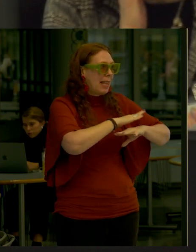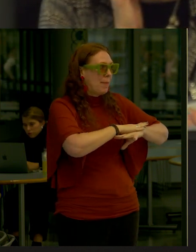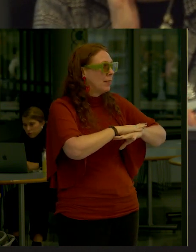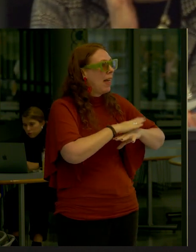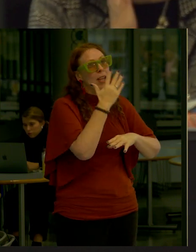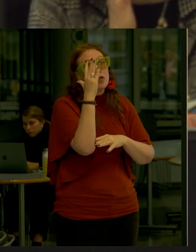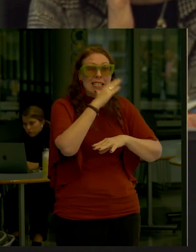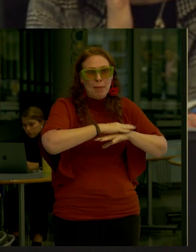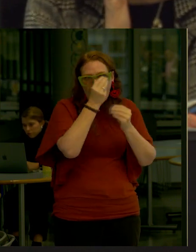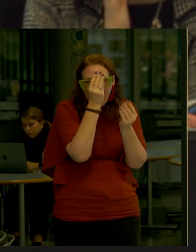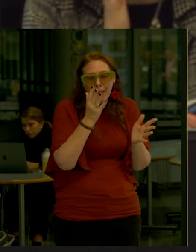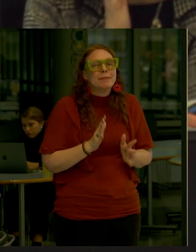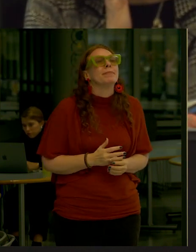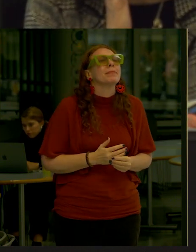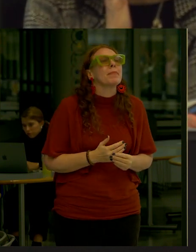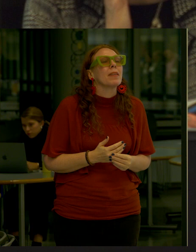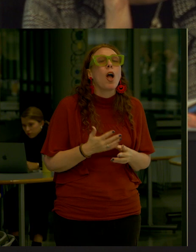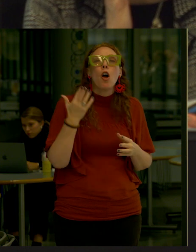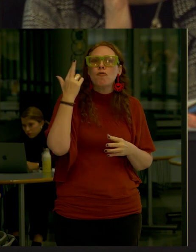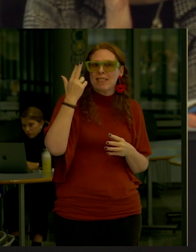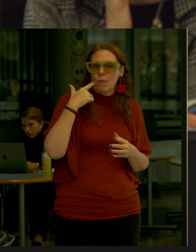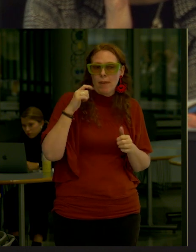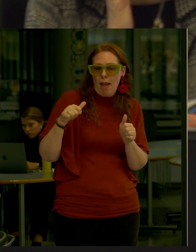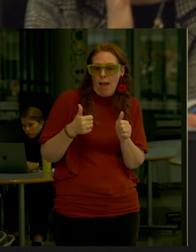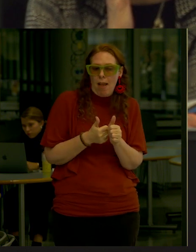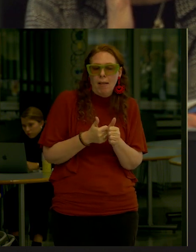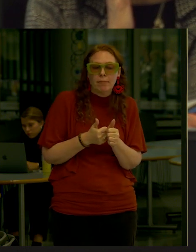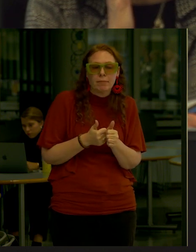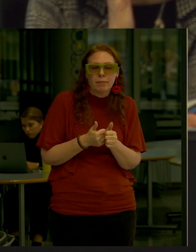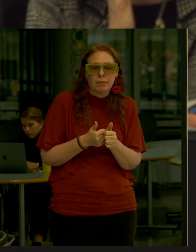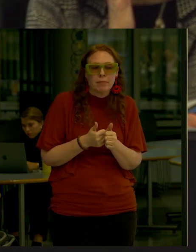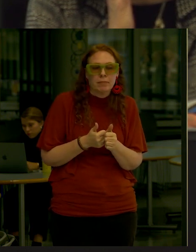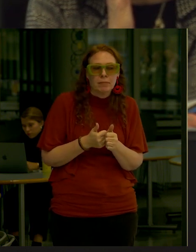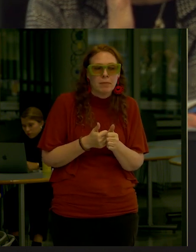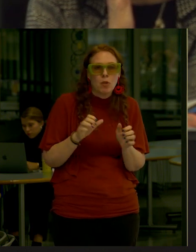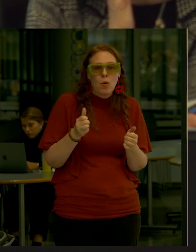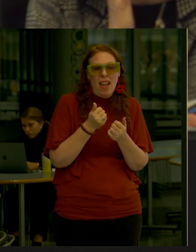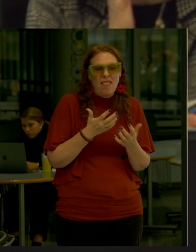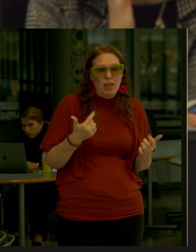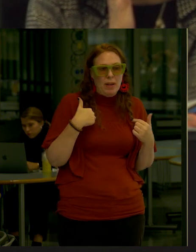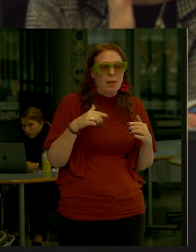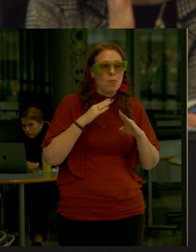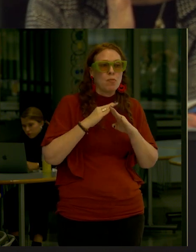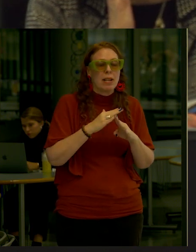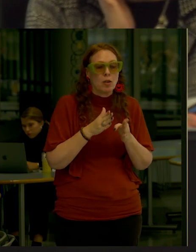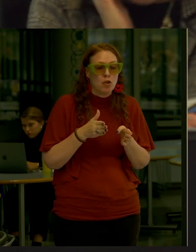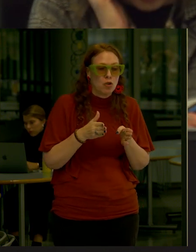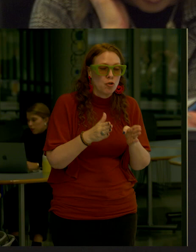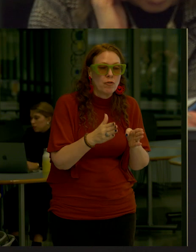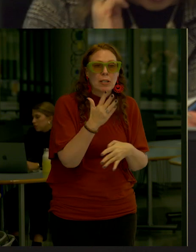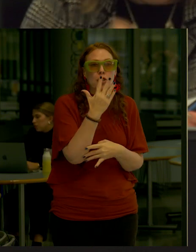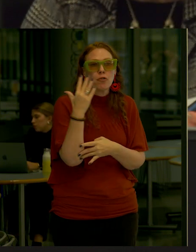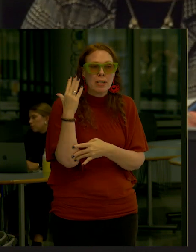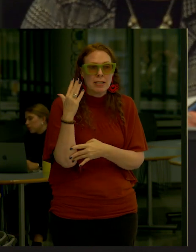table The reason we're doing that Is in order to do everything we can To protect the street trees